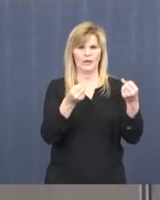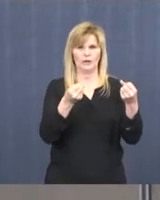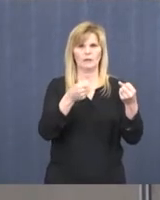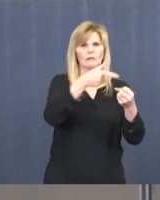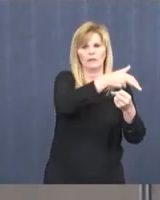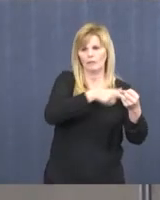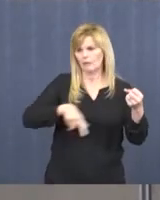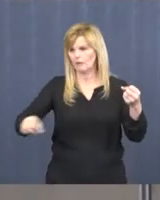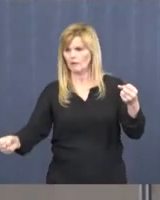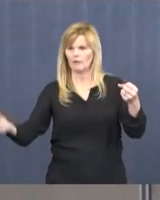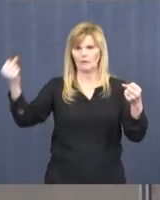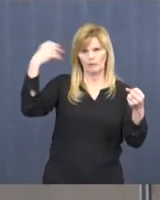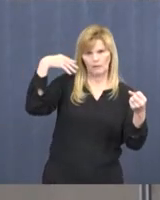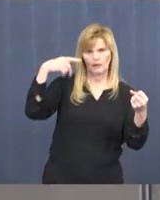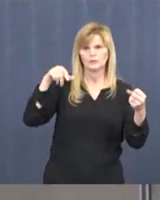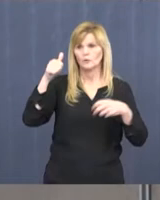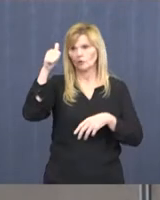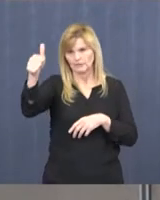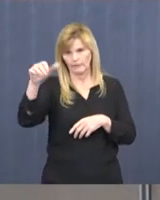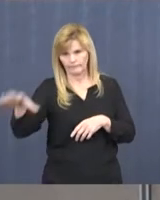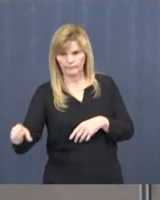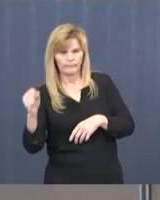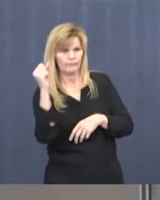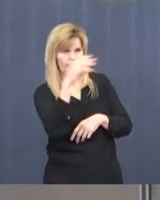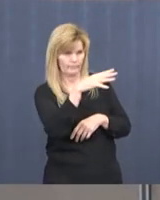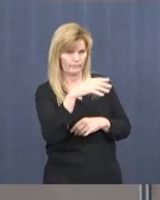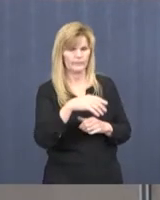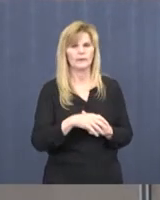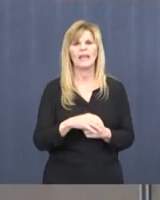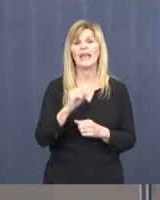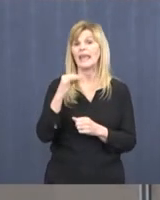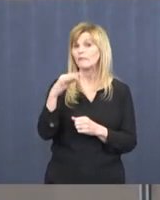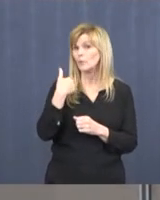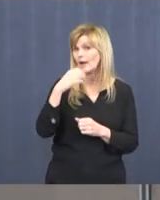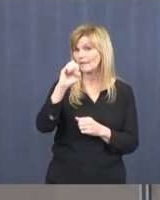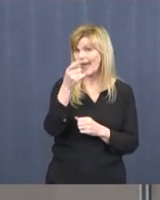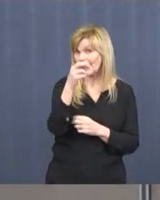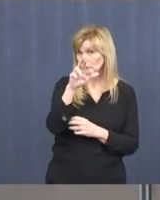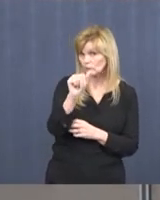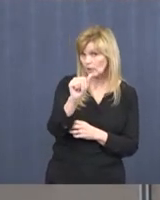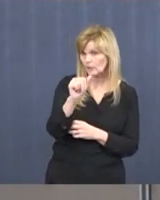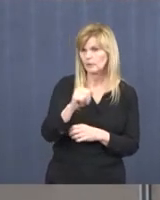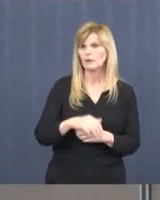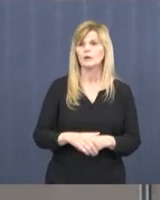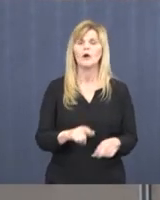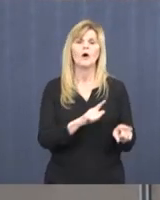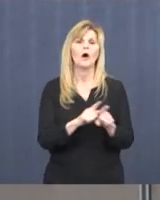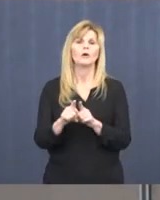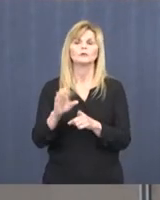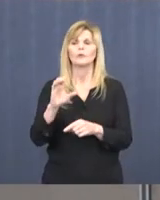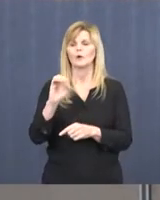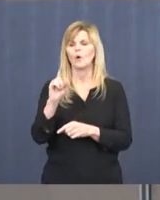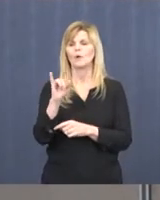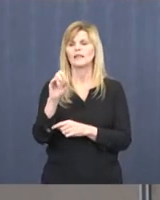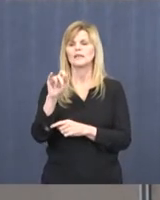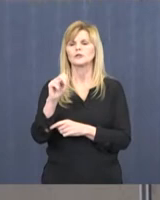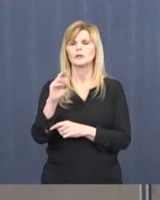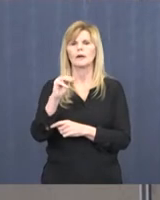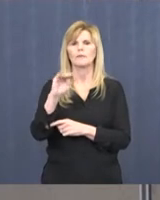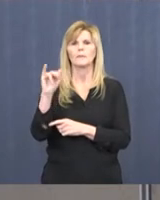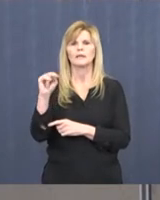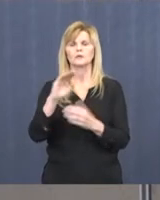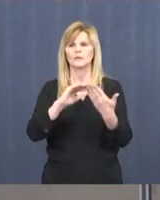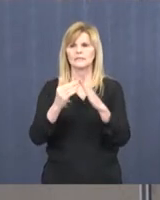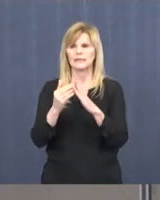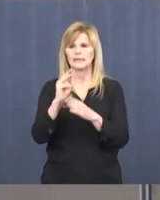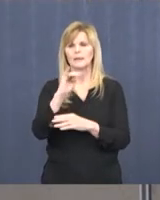continuity of service. Also, I will give an update. I know the Coalition of Greater Minnesota Cities and the League